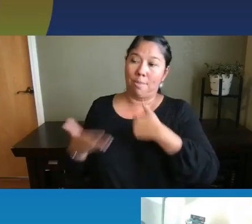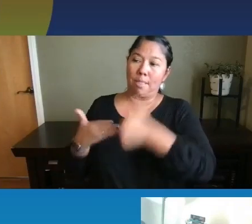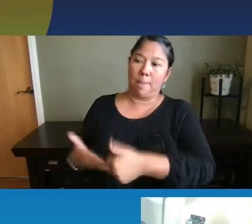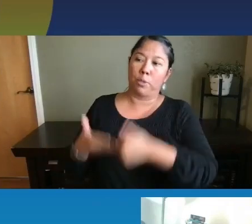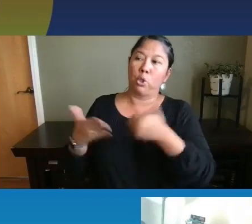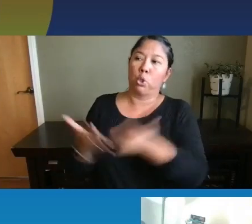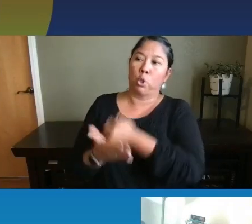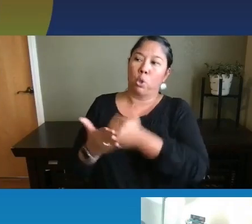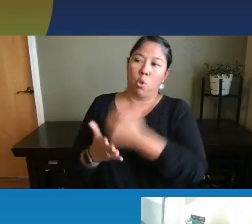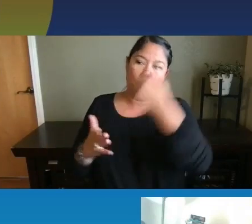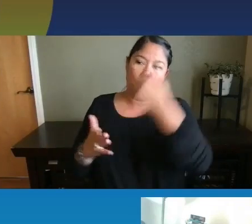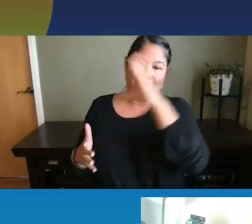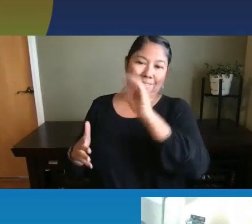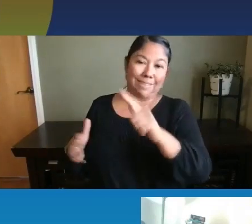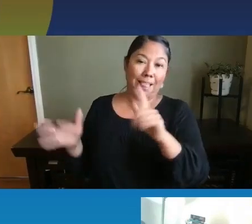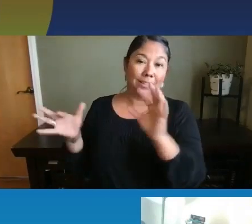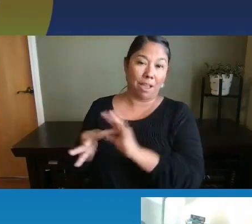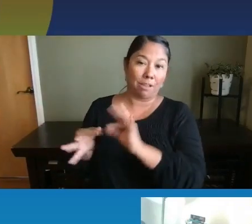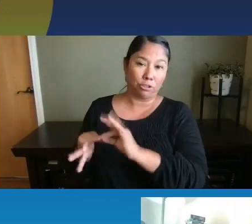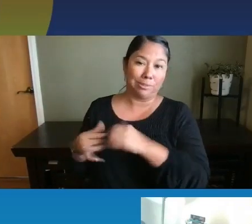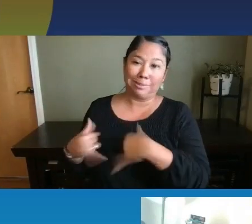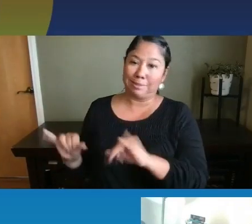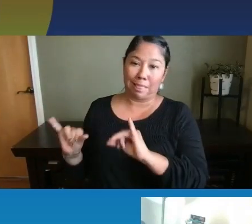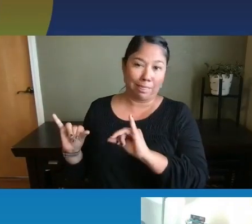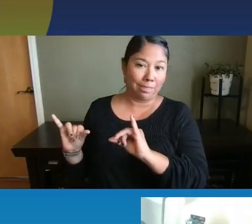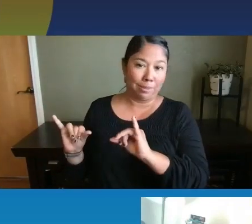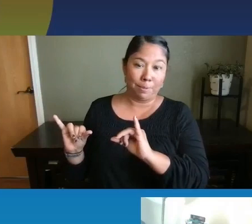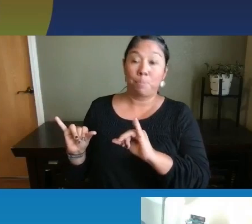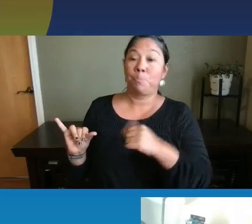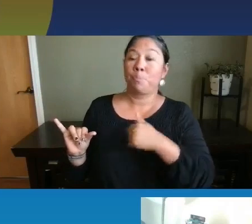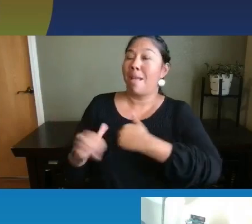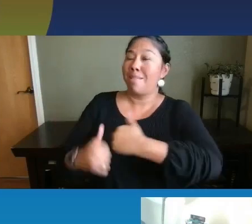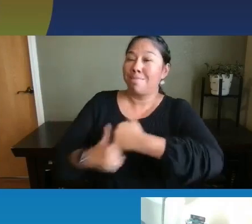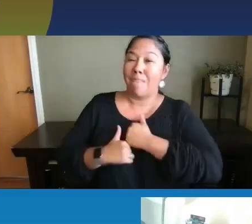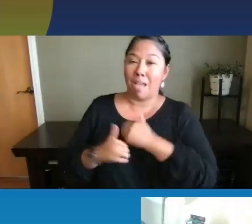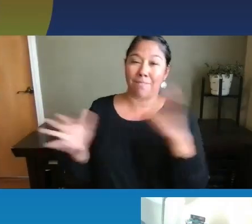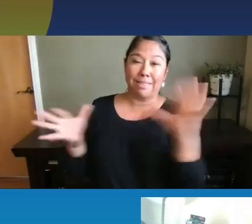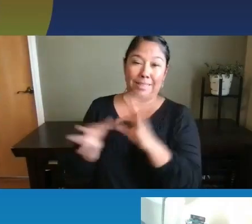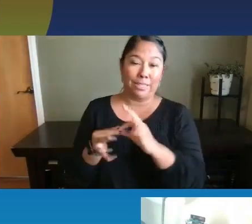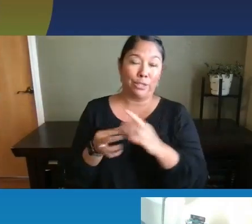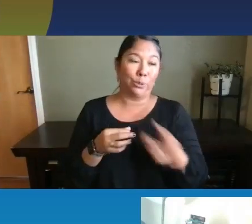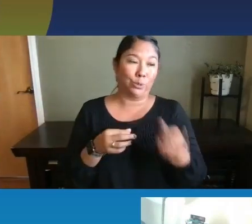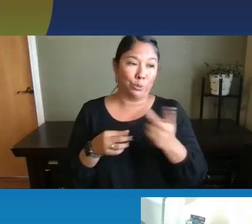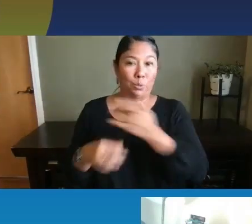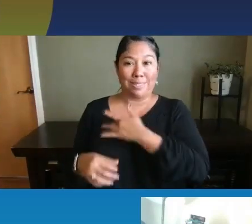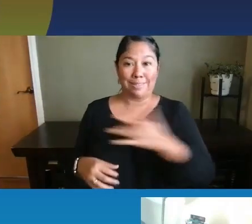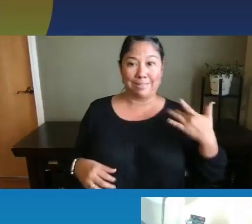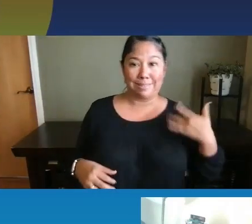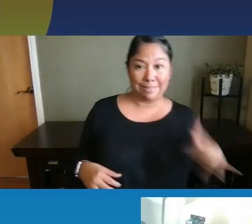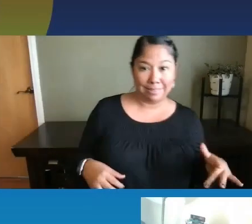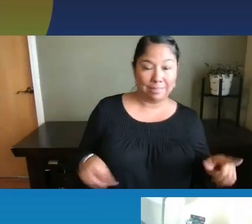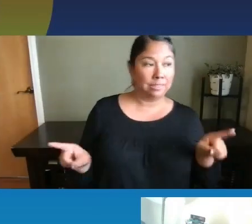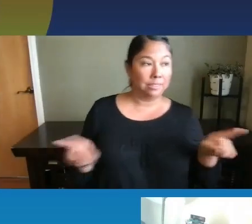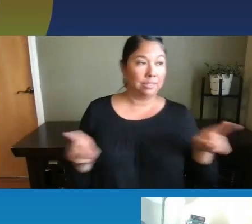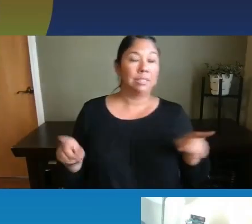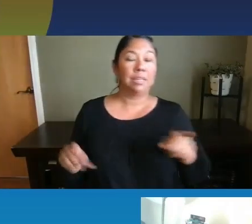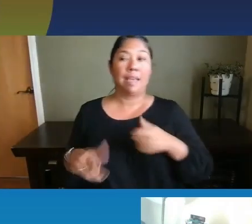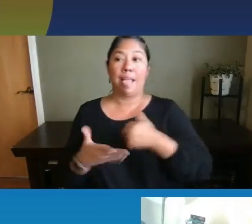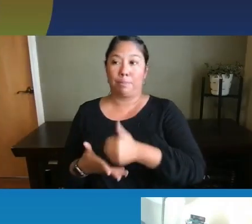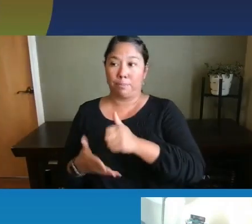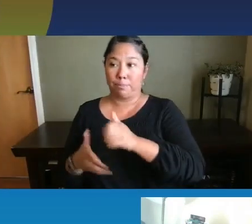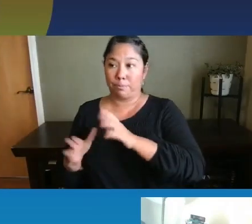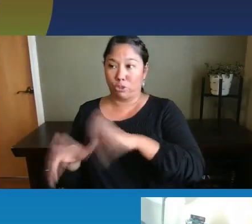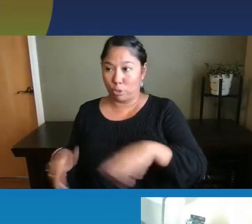new brain cell connections. And I really love kind of linking two senses together, helps children learn cause and effect,